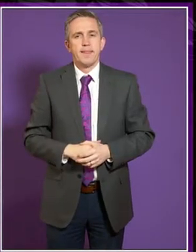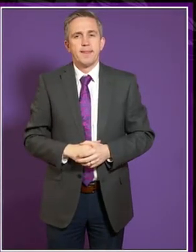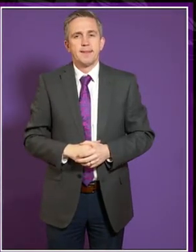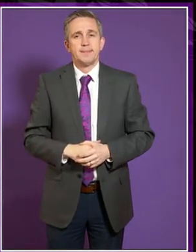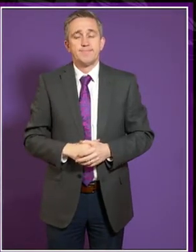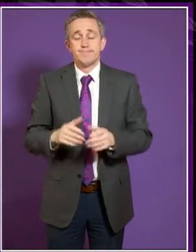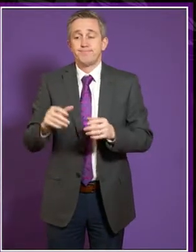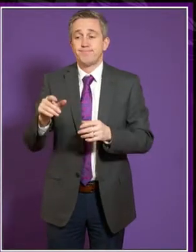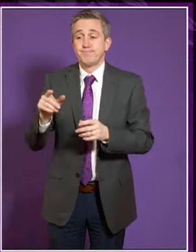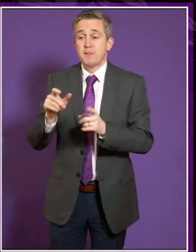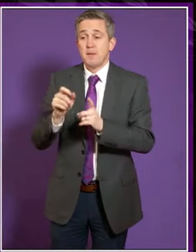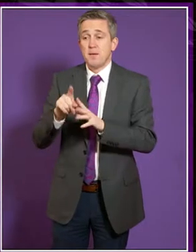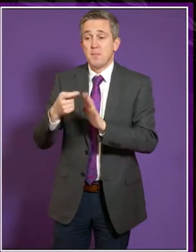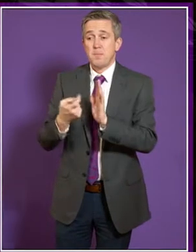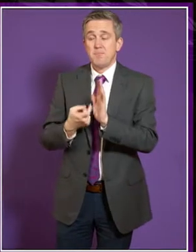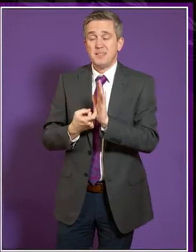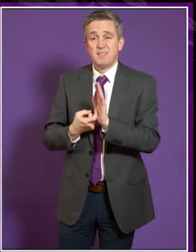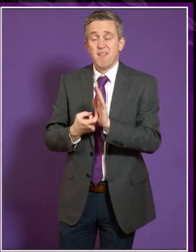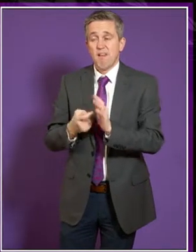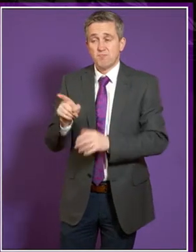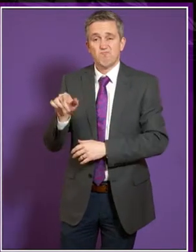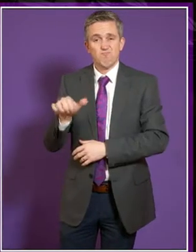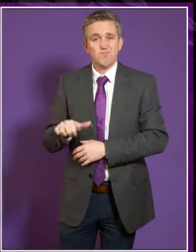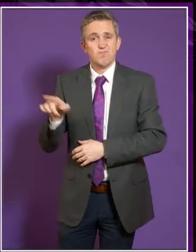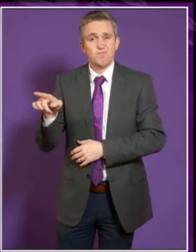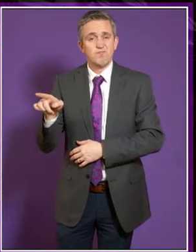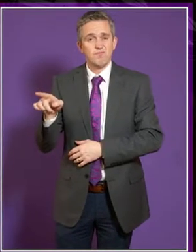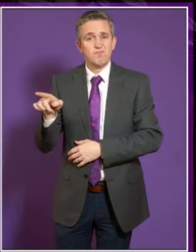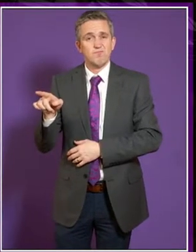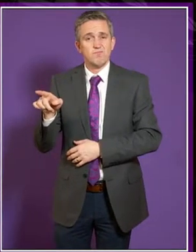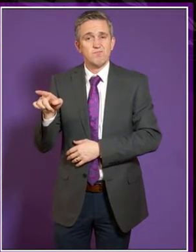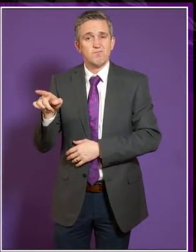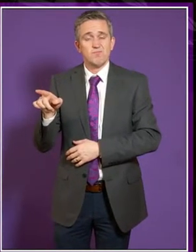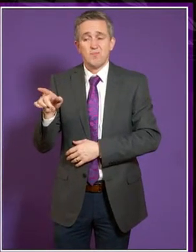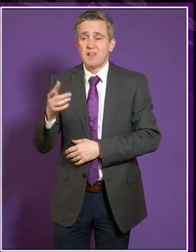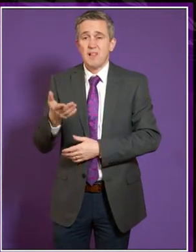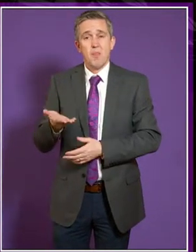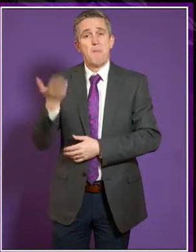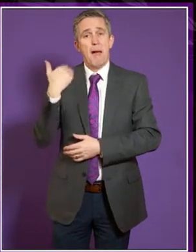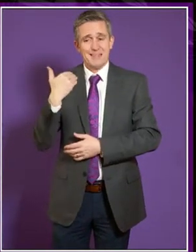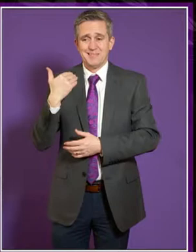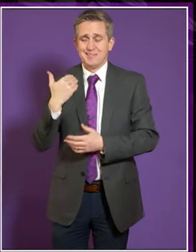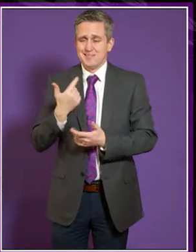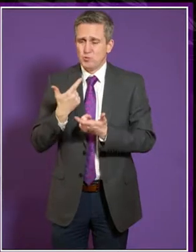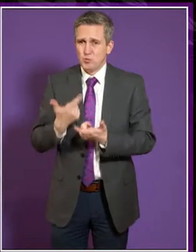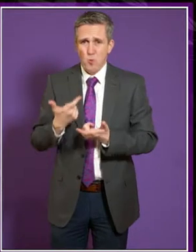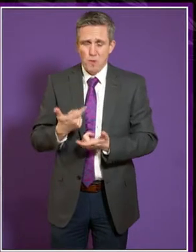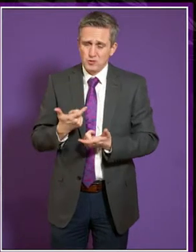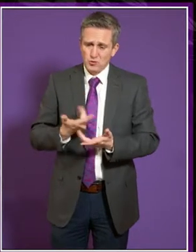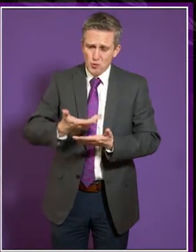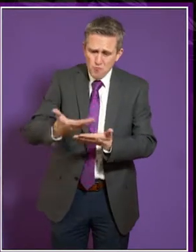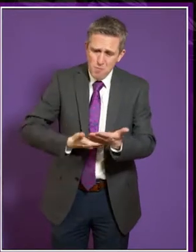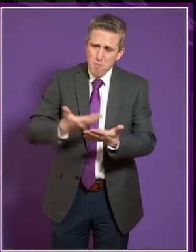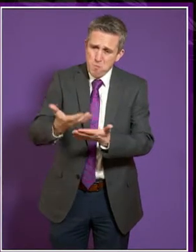As Peter said, there have been issues about the amount of reporting that's required